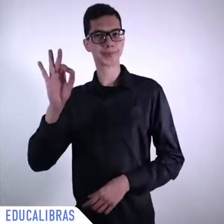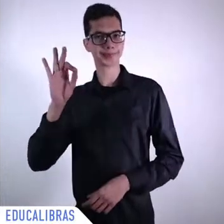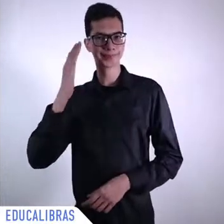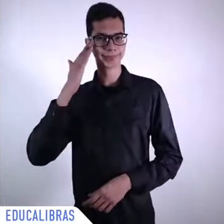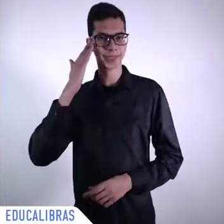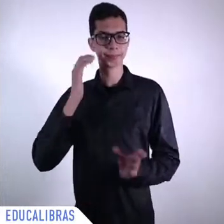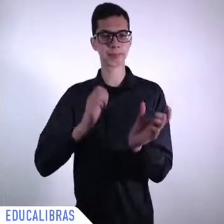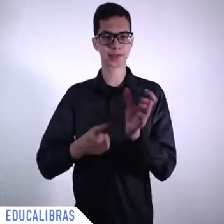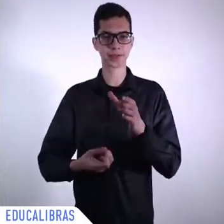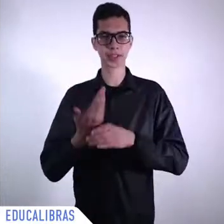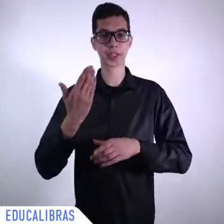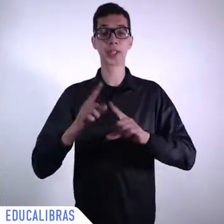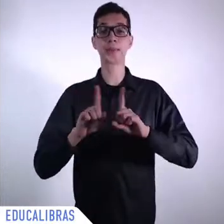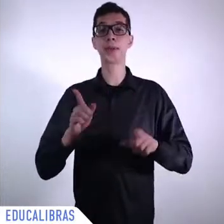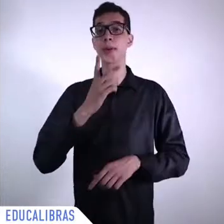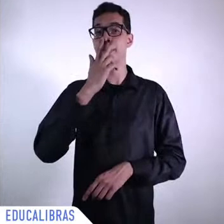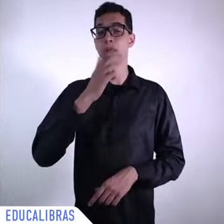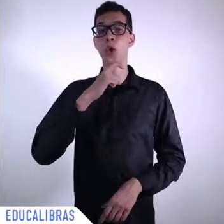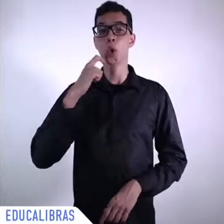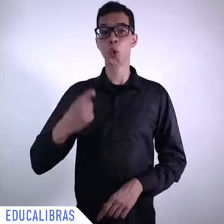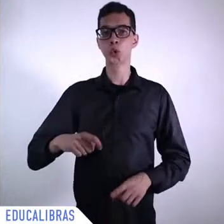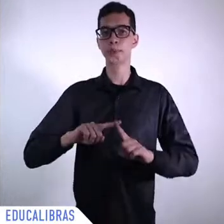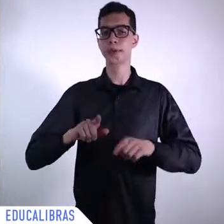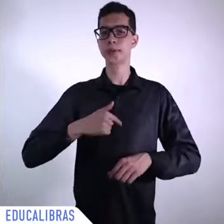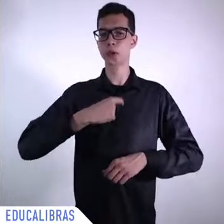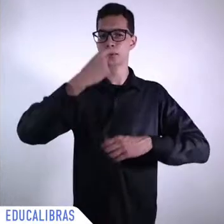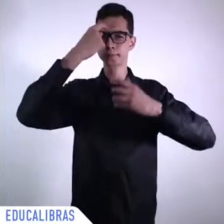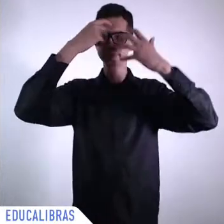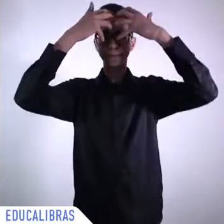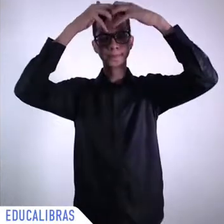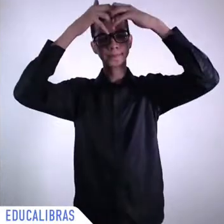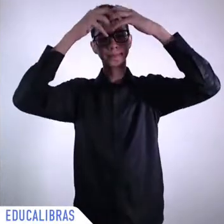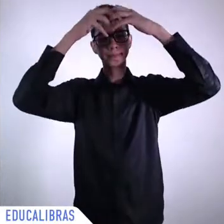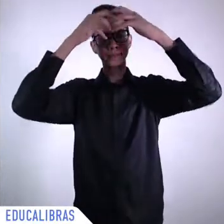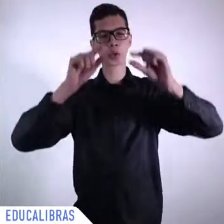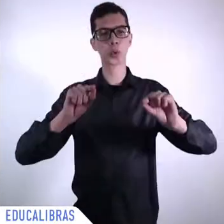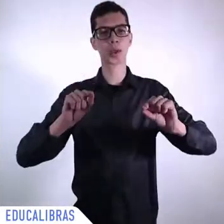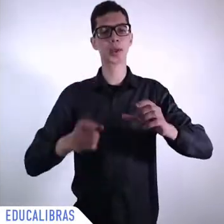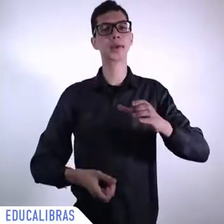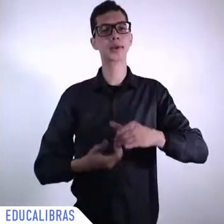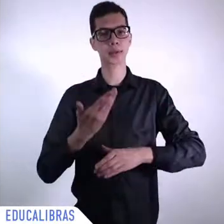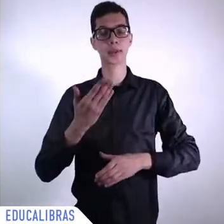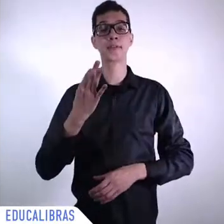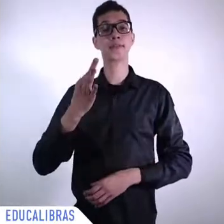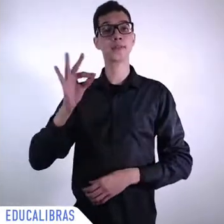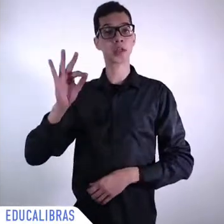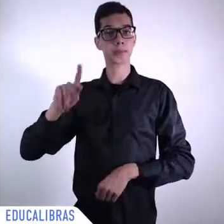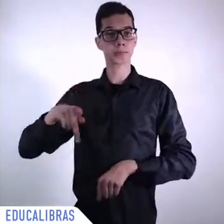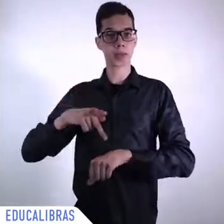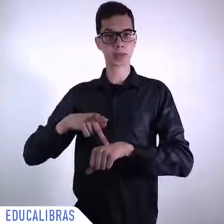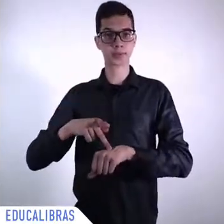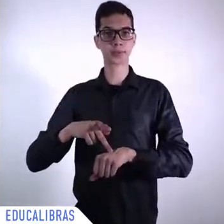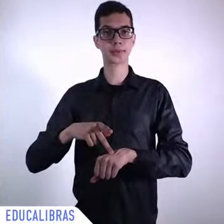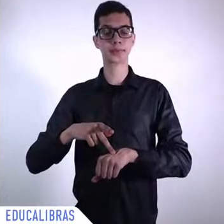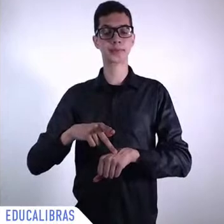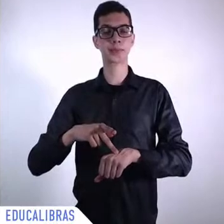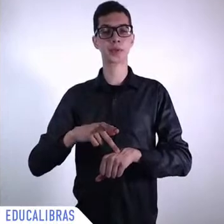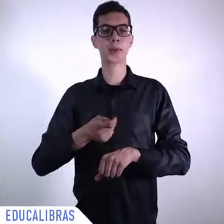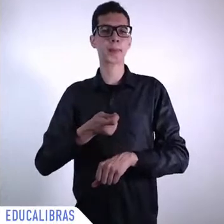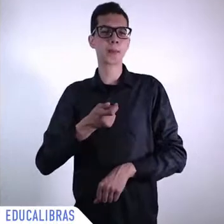Brazilians to a large extent. So everything that we did in foreign policy, like integration of South America, BRICS,